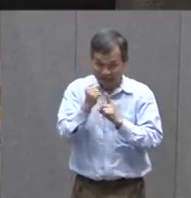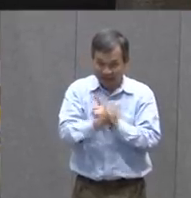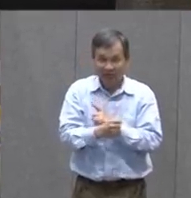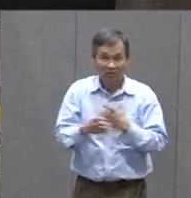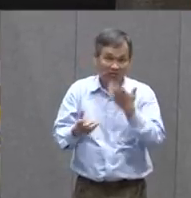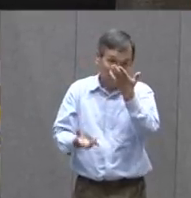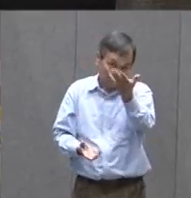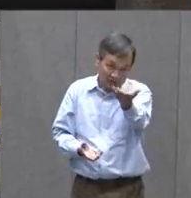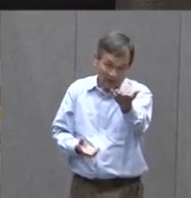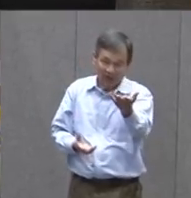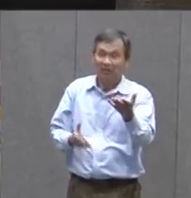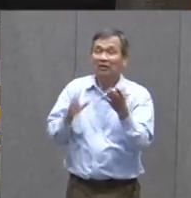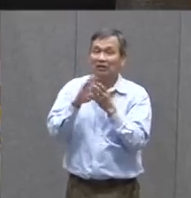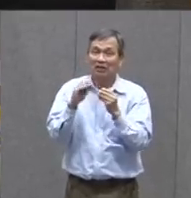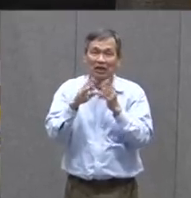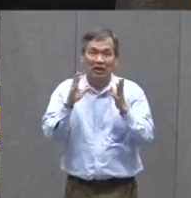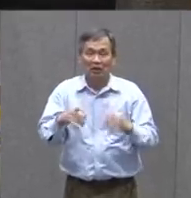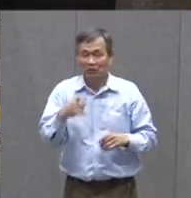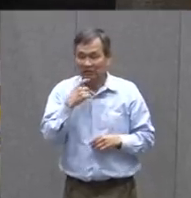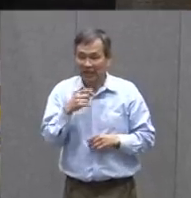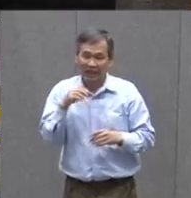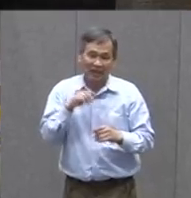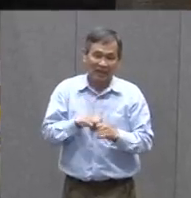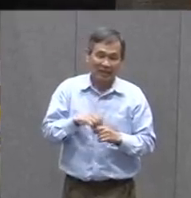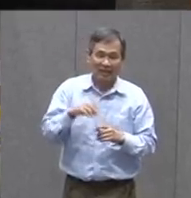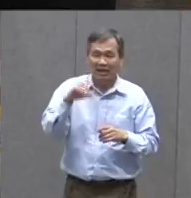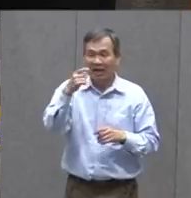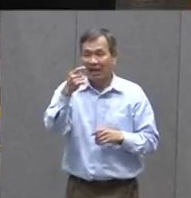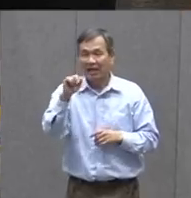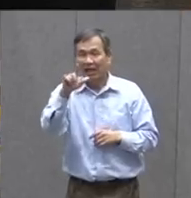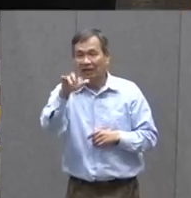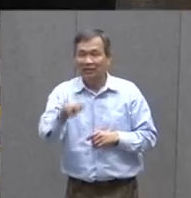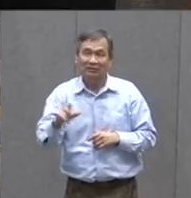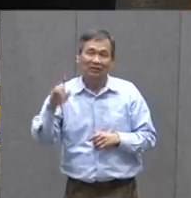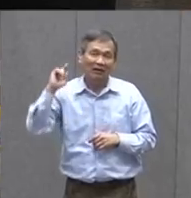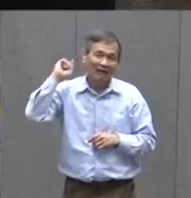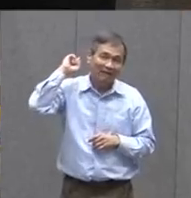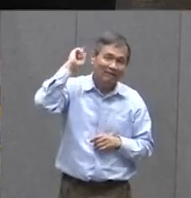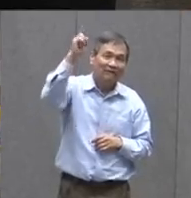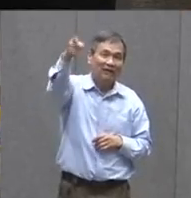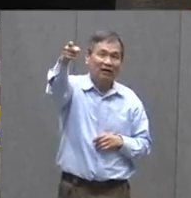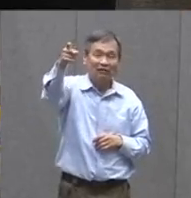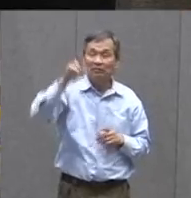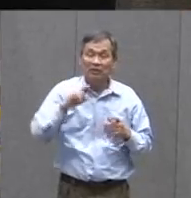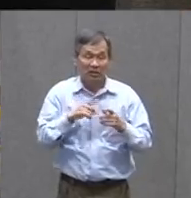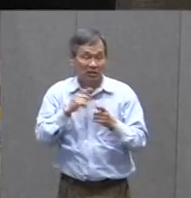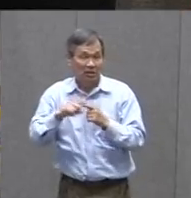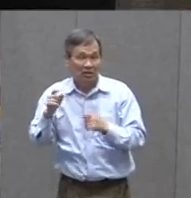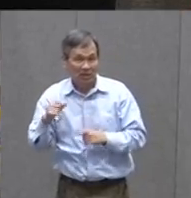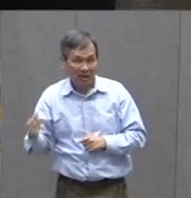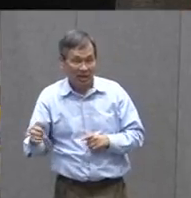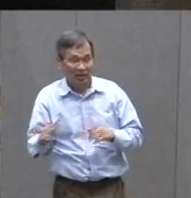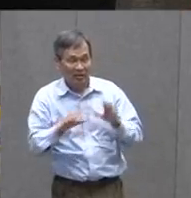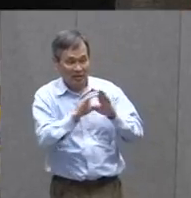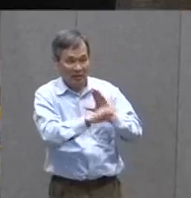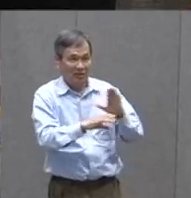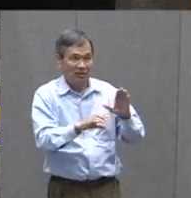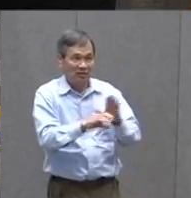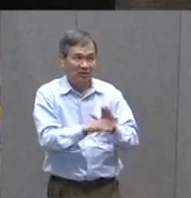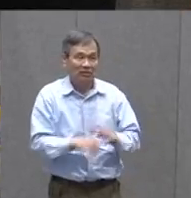Play The Narrator Is Going To Read That But Then You May Have Other Characters Darth Sidious